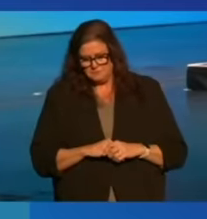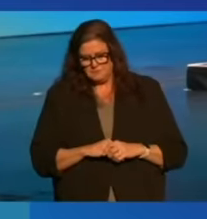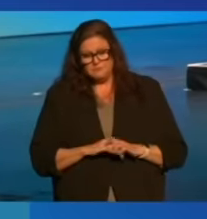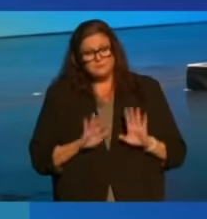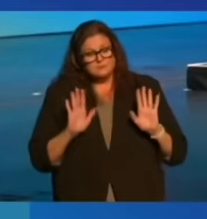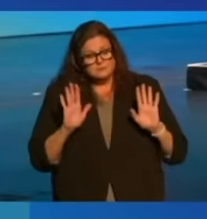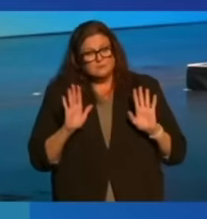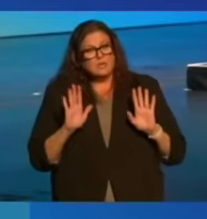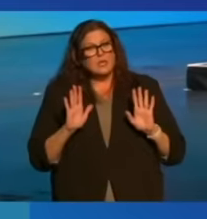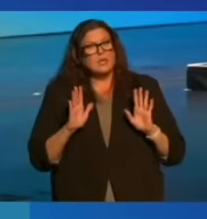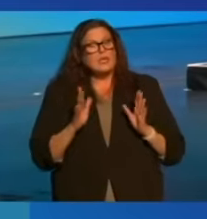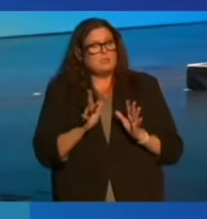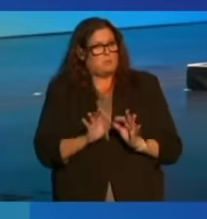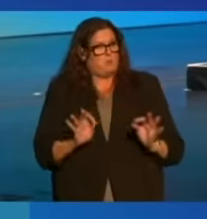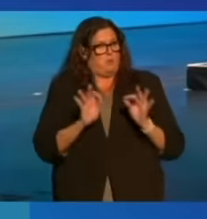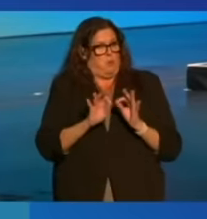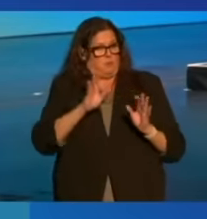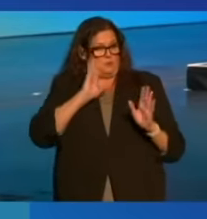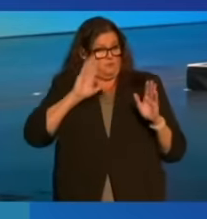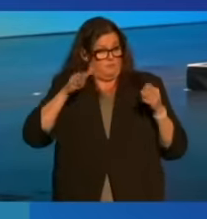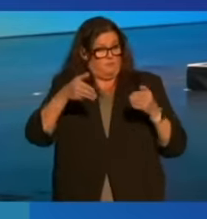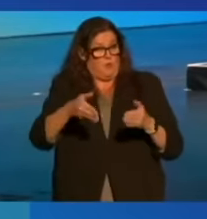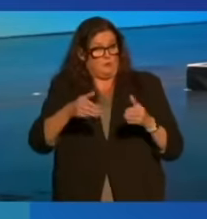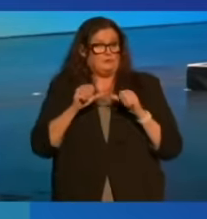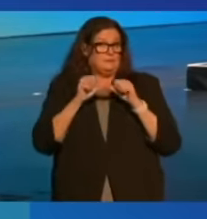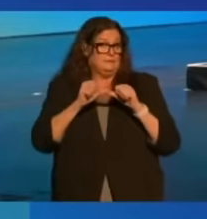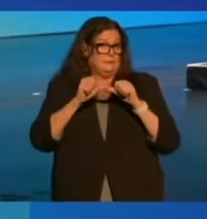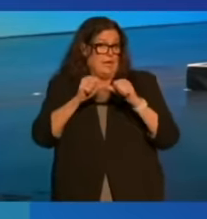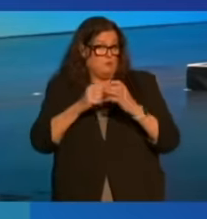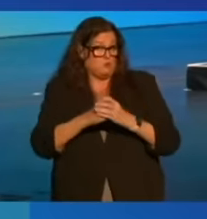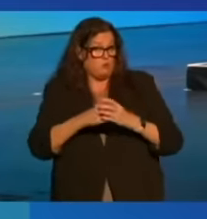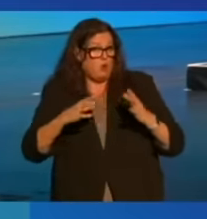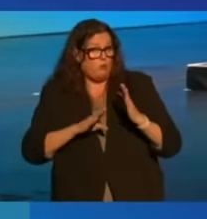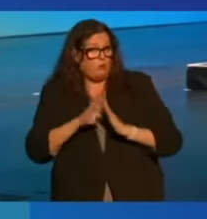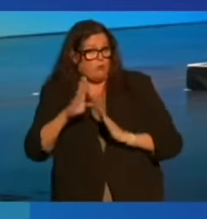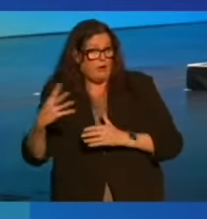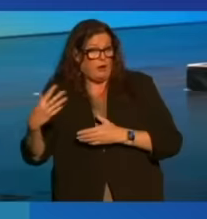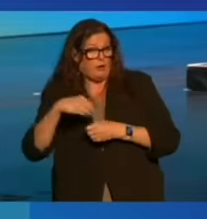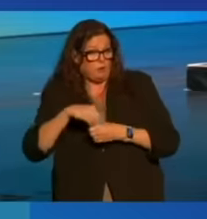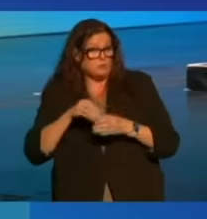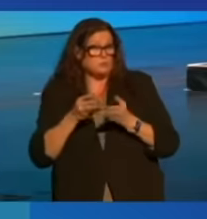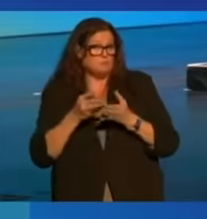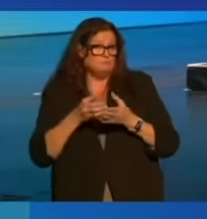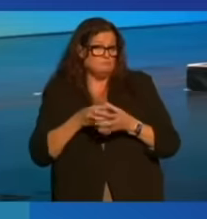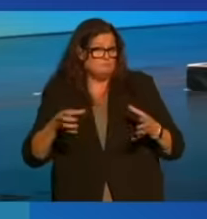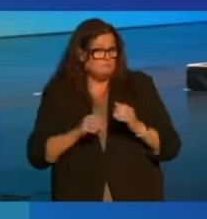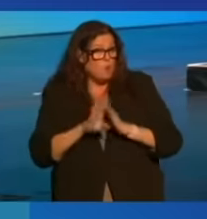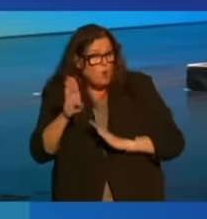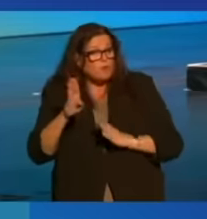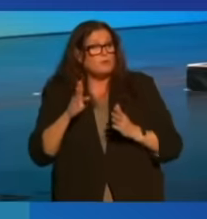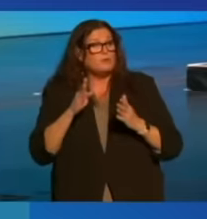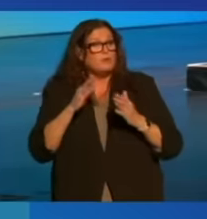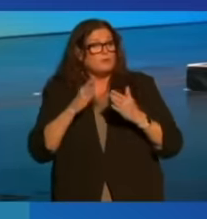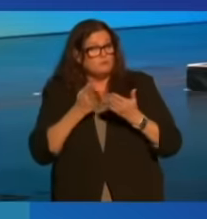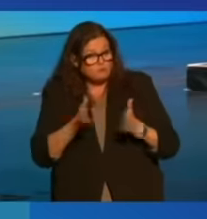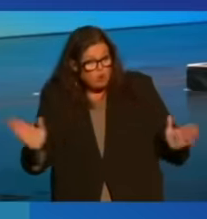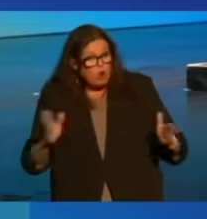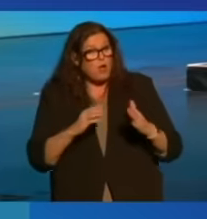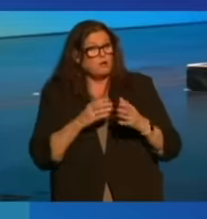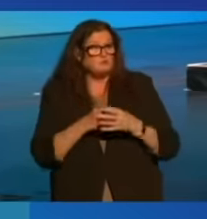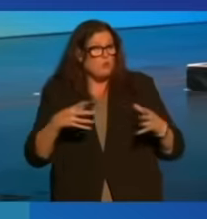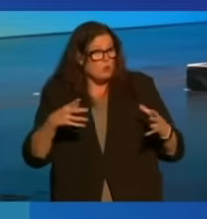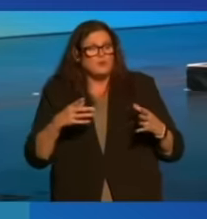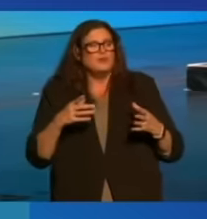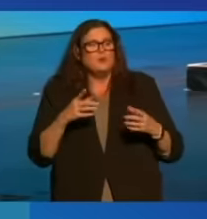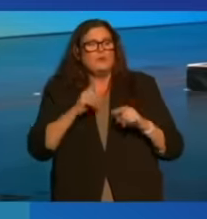So, while it's important for us to focus on sustainable growth and inclusive growth, broad-based growth, we can't afford to ignore growth